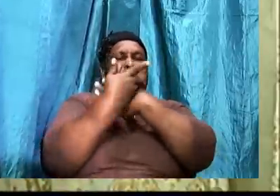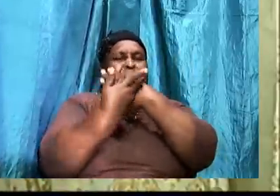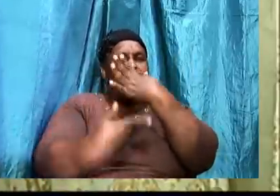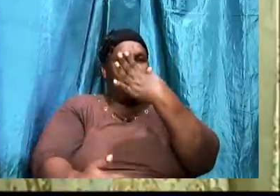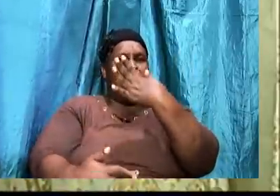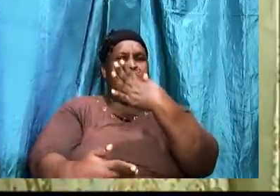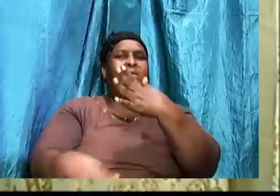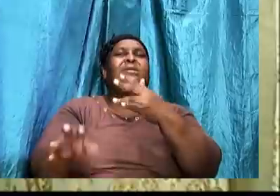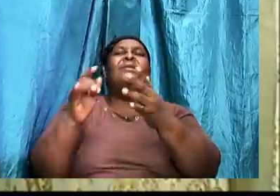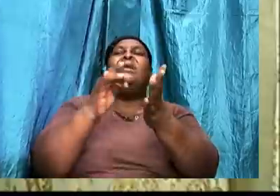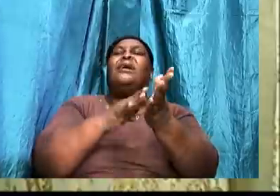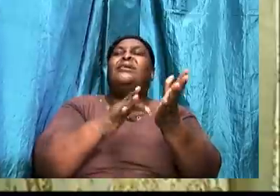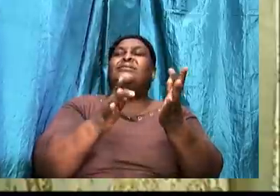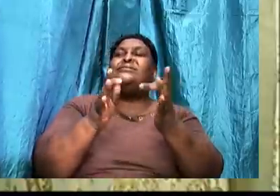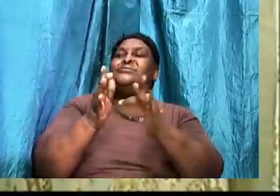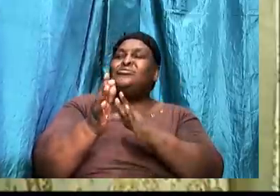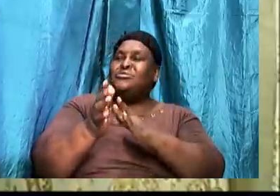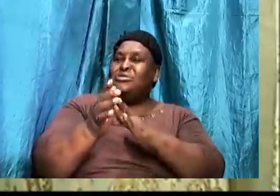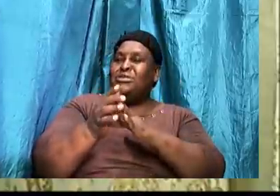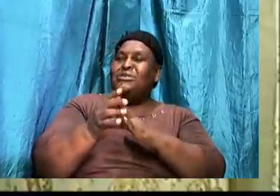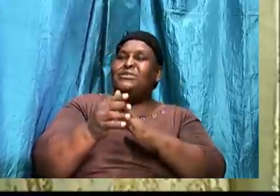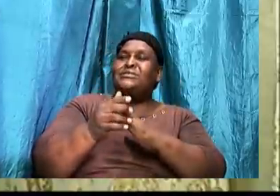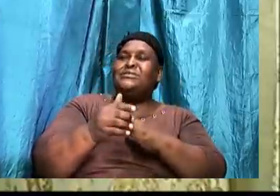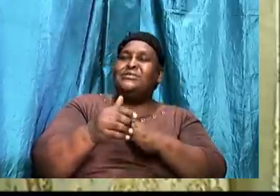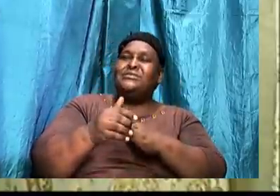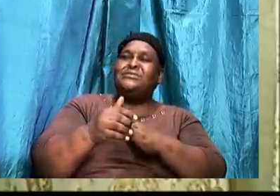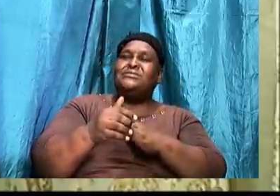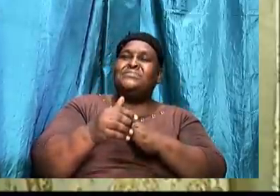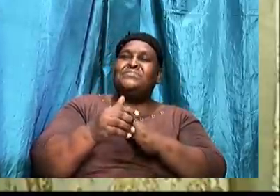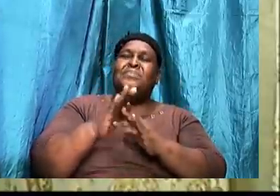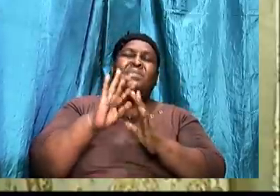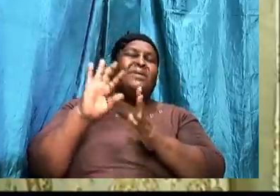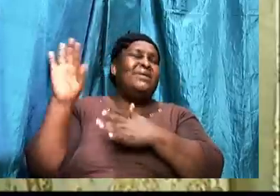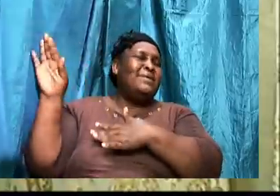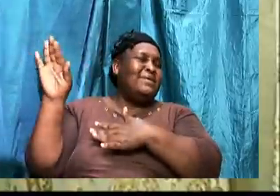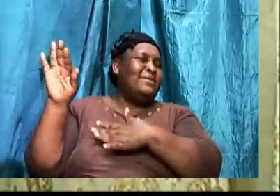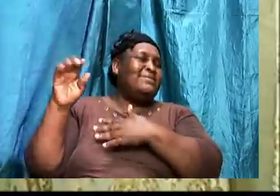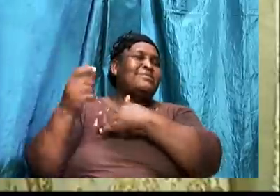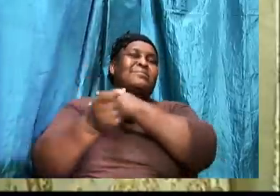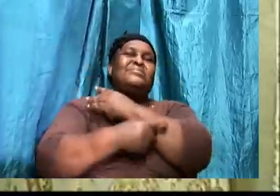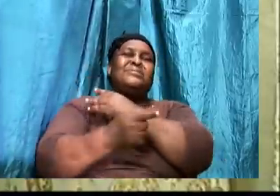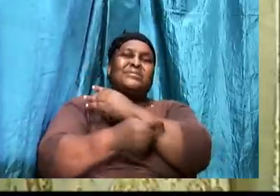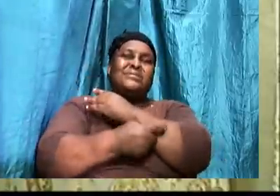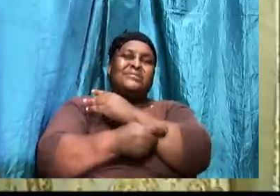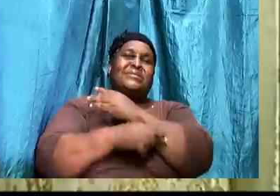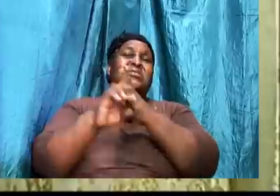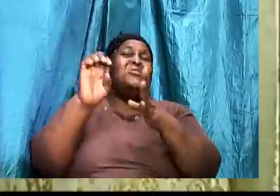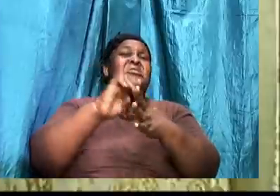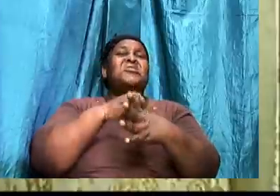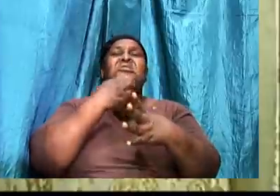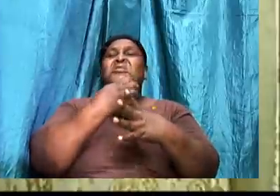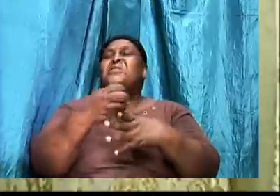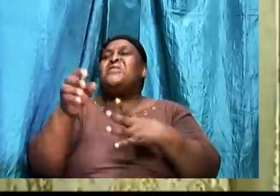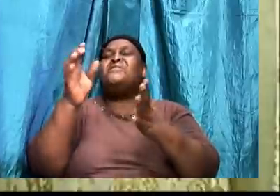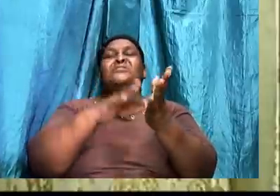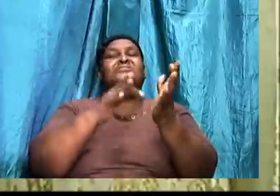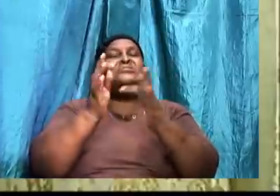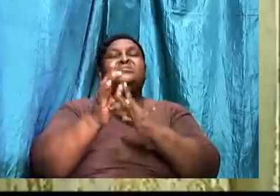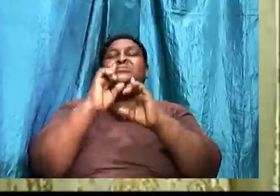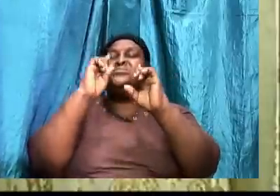And Jesus resisted the temptation. This was a test. So even Jesus went through it.